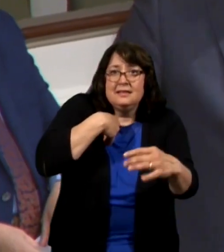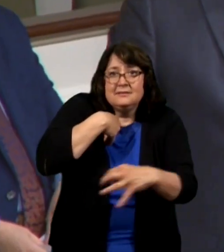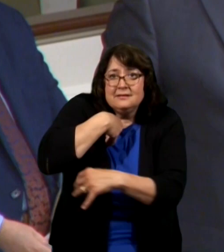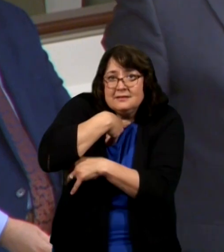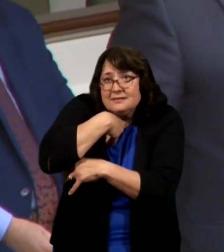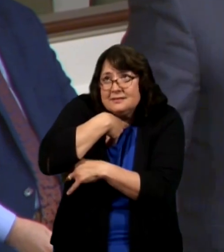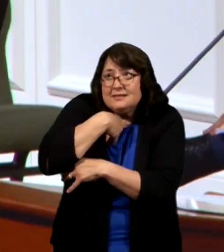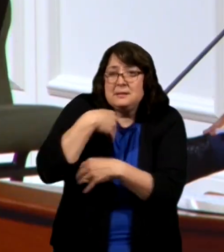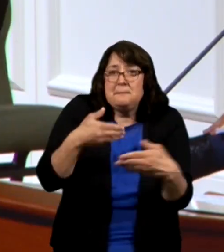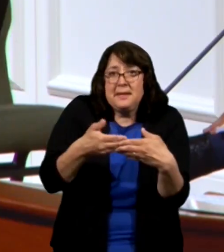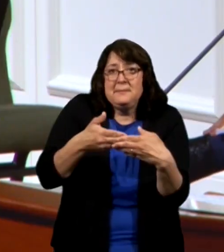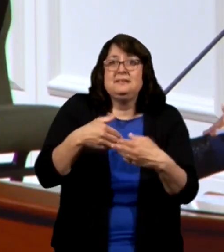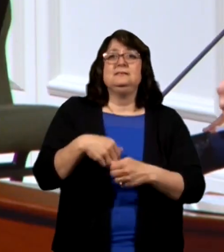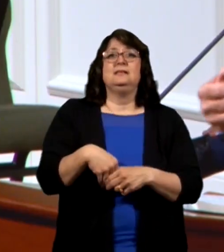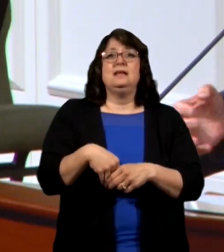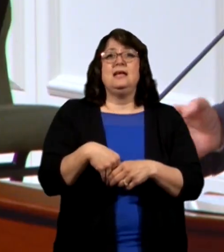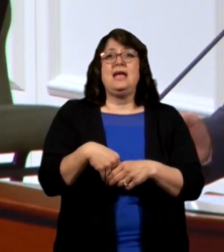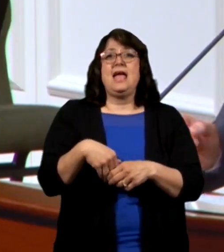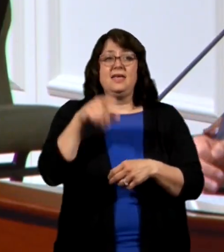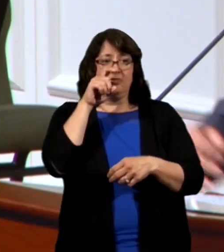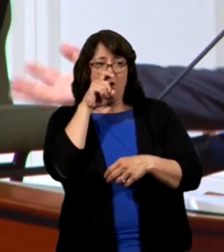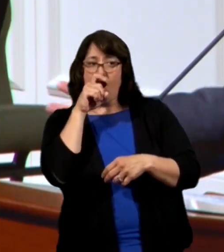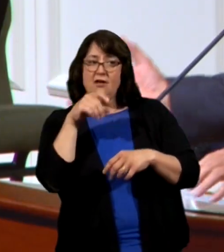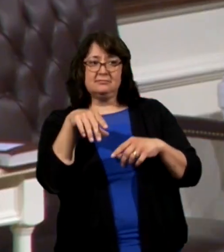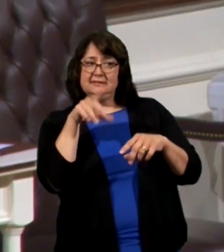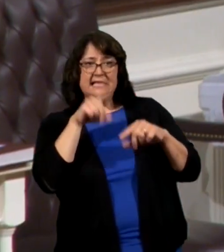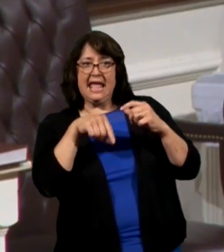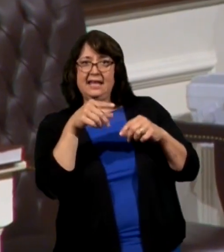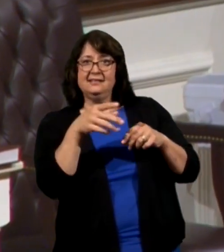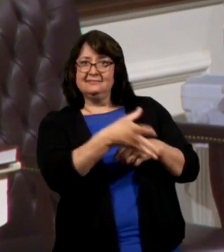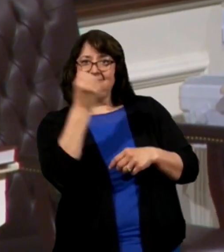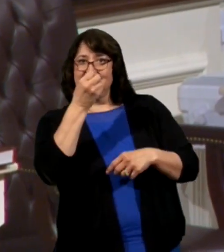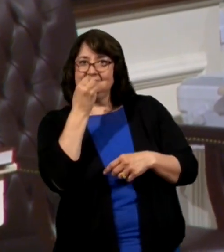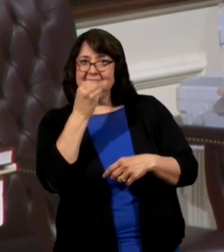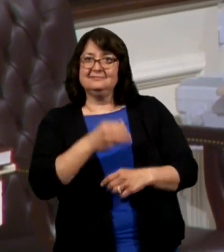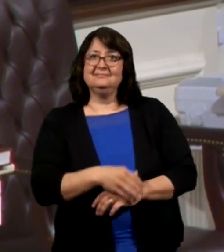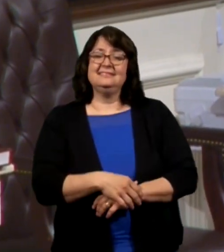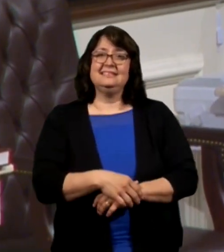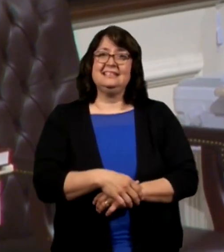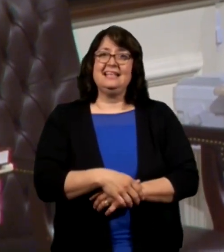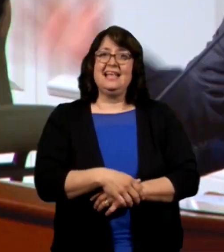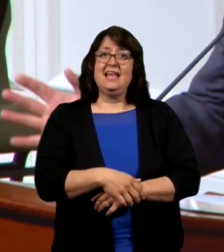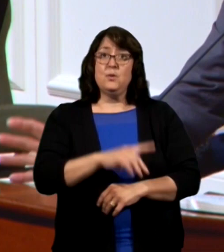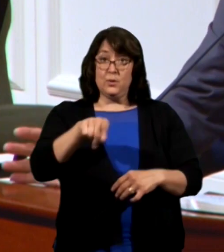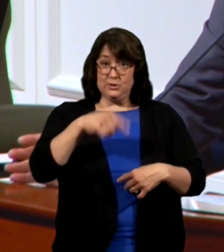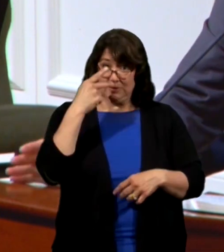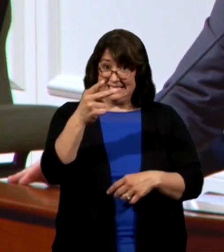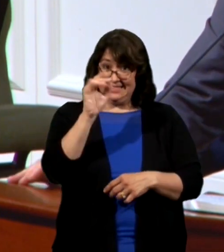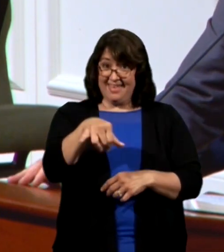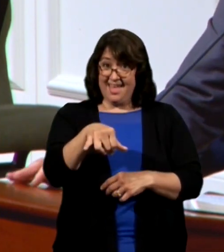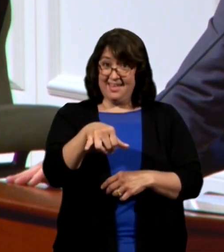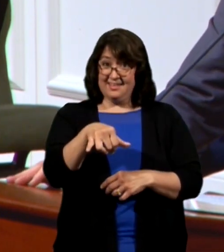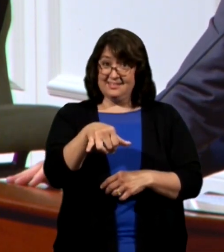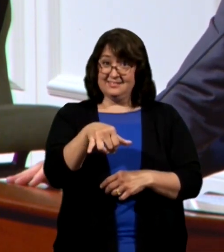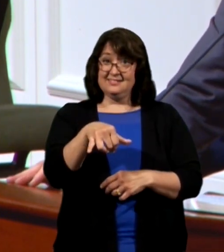yellow fuzzballs come in so the hawk doesn't have a Snickers candy bar. When you see it,